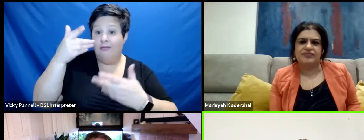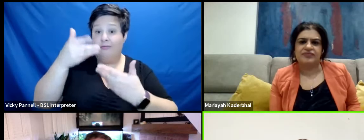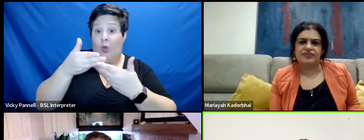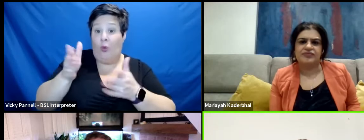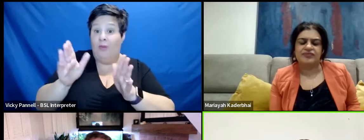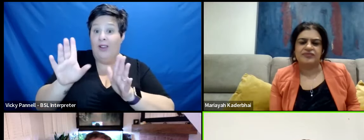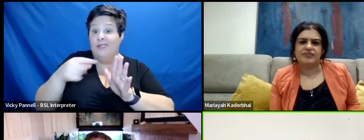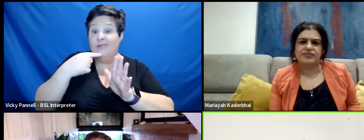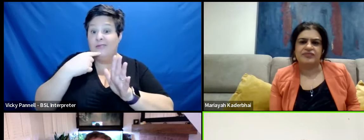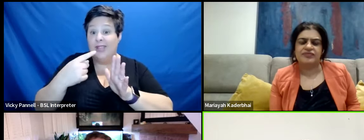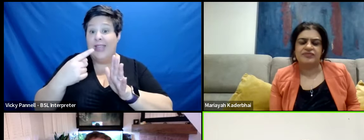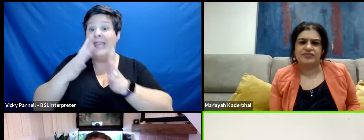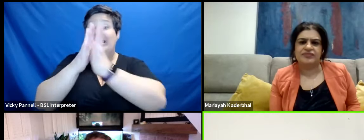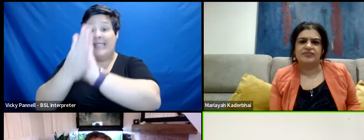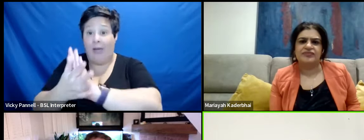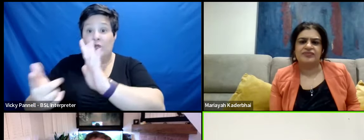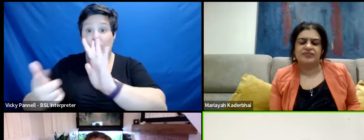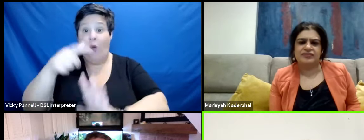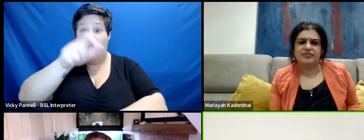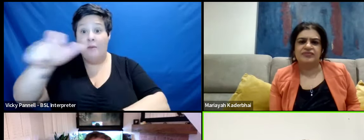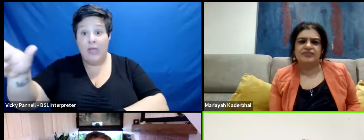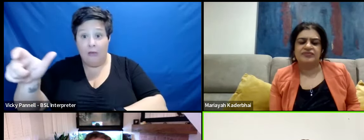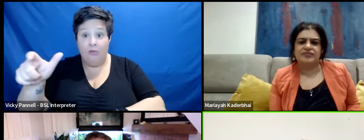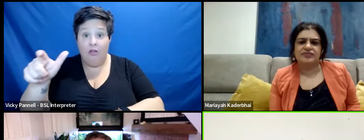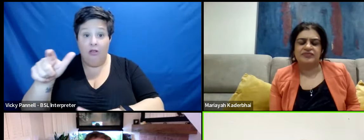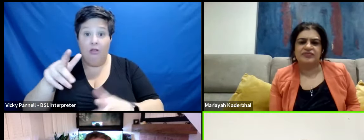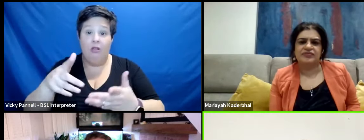as I was saying damage to others around them